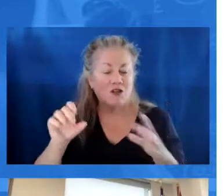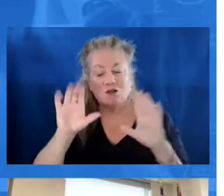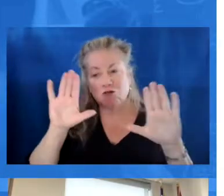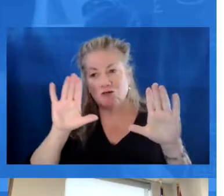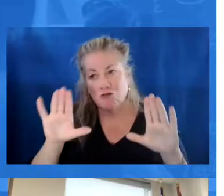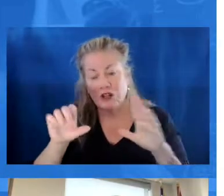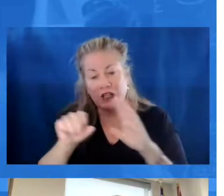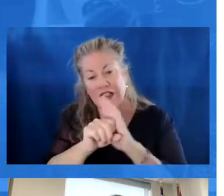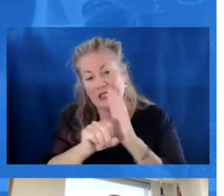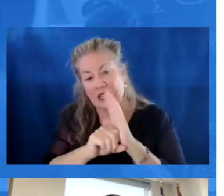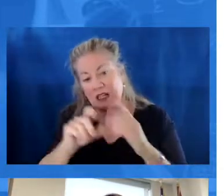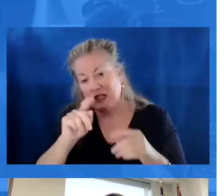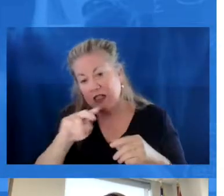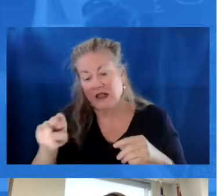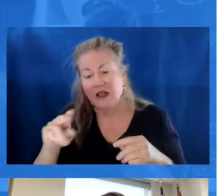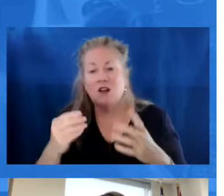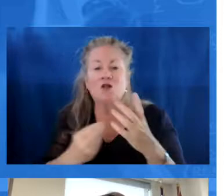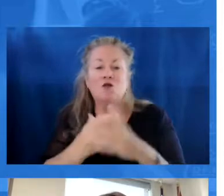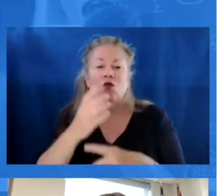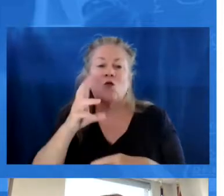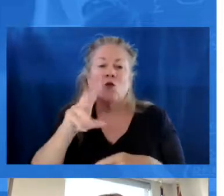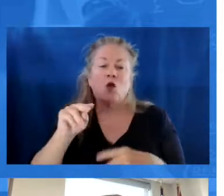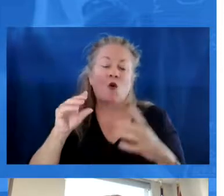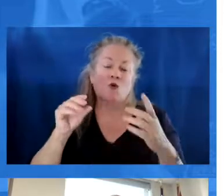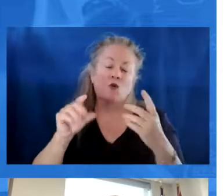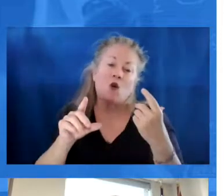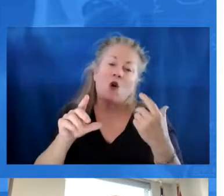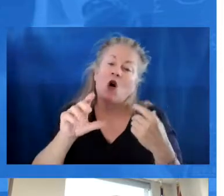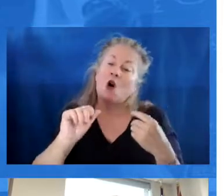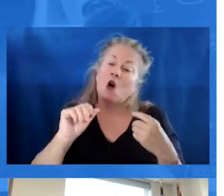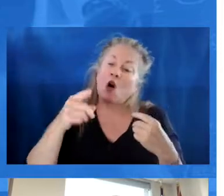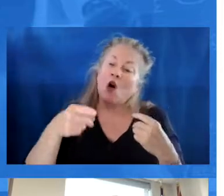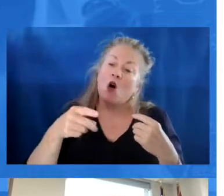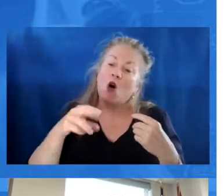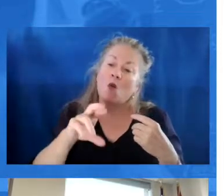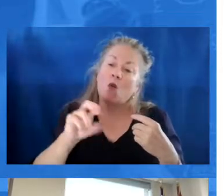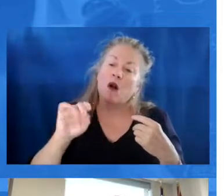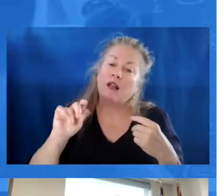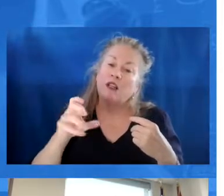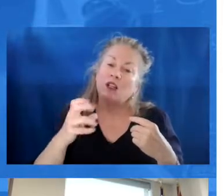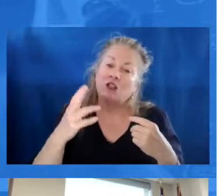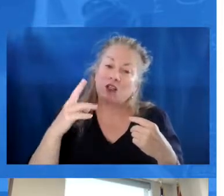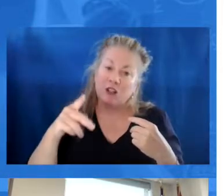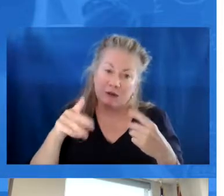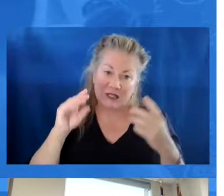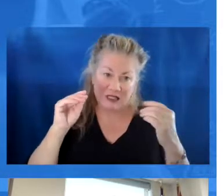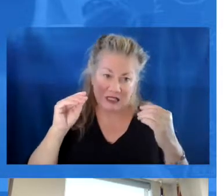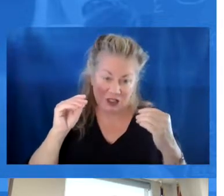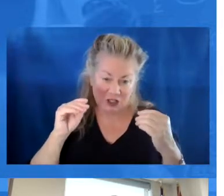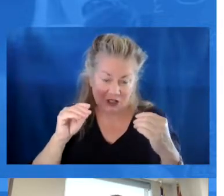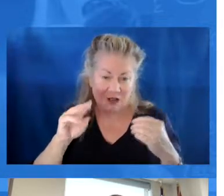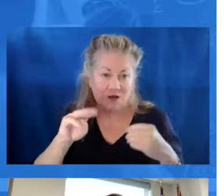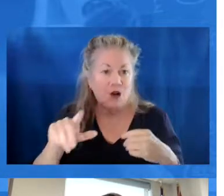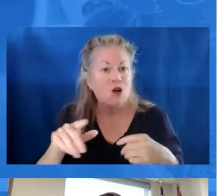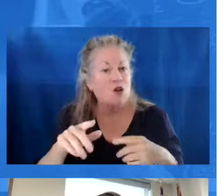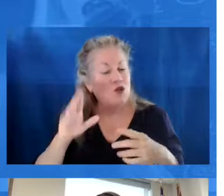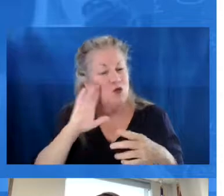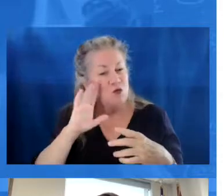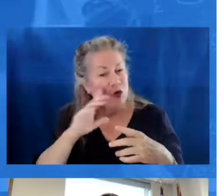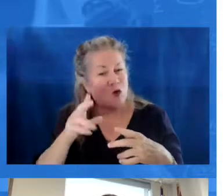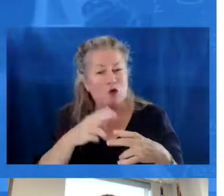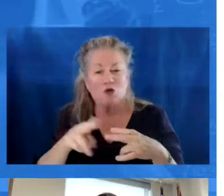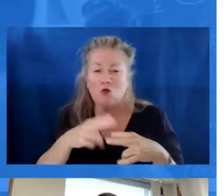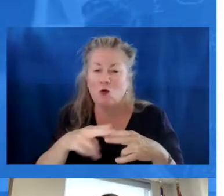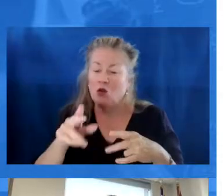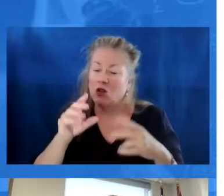and happy to talk a little bit about Tennessee's grow your own apprenticeship teaching model. As we know, throughout the country, we are facing an educator